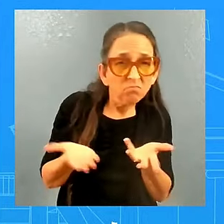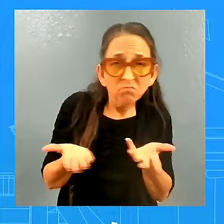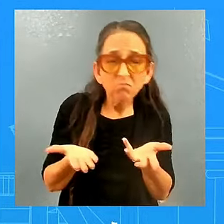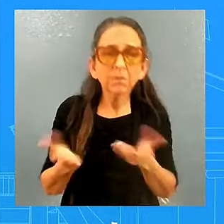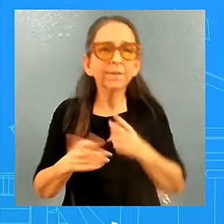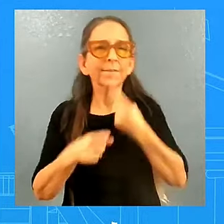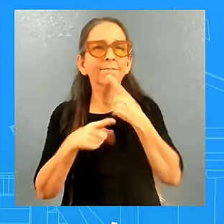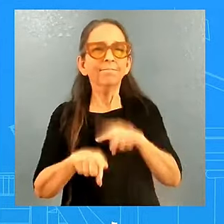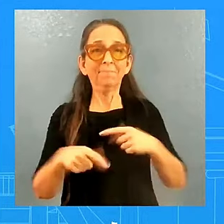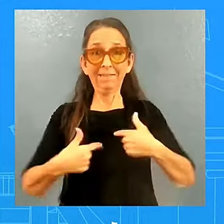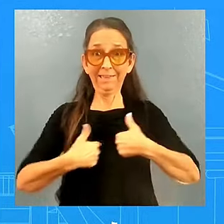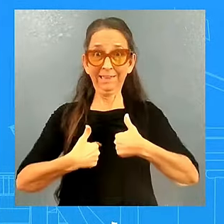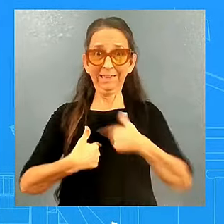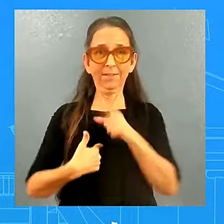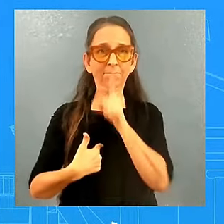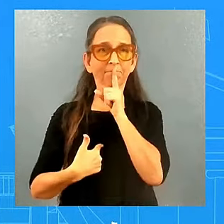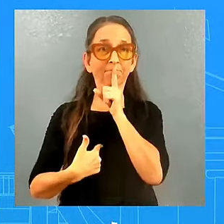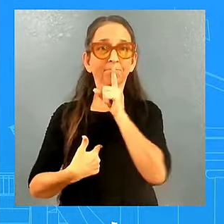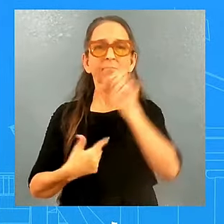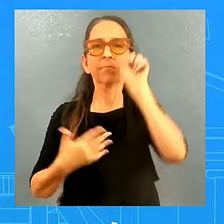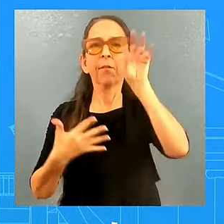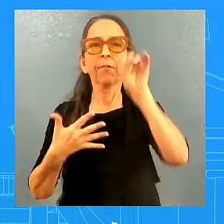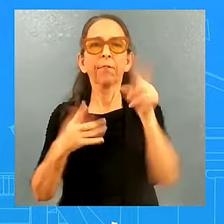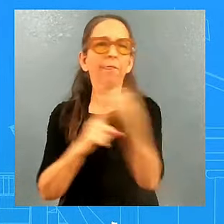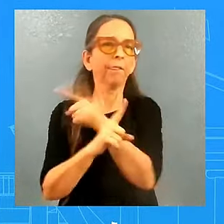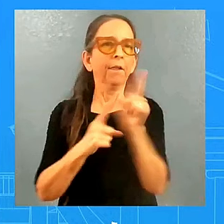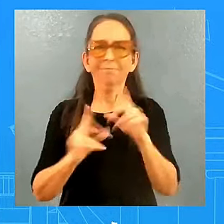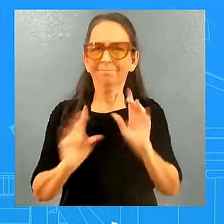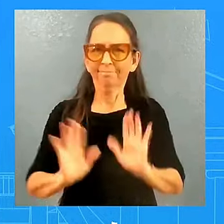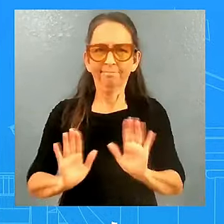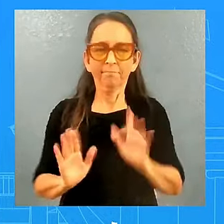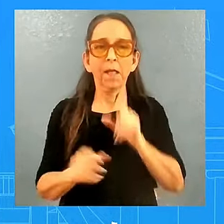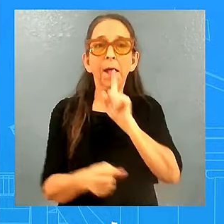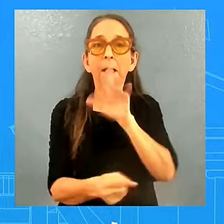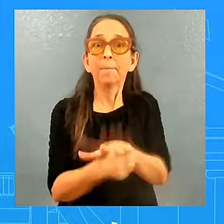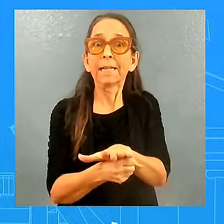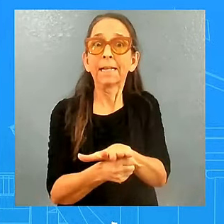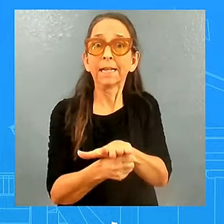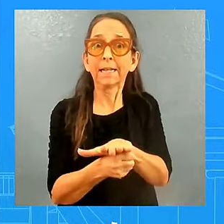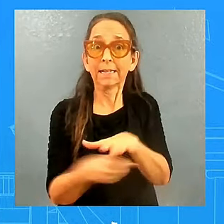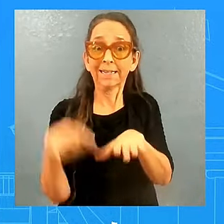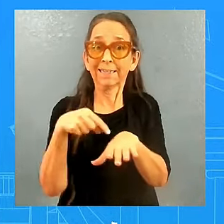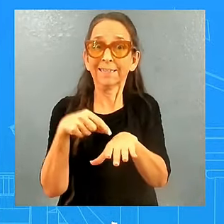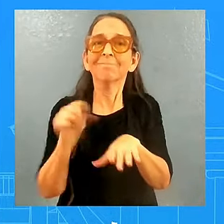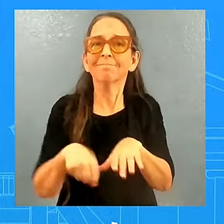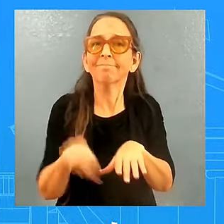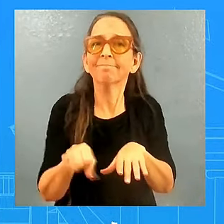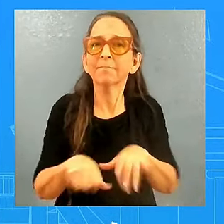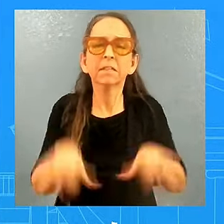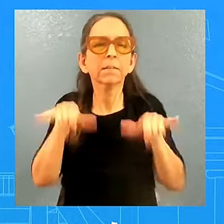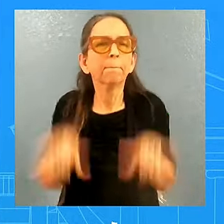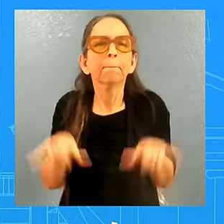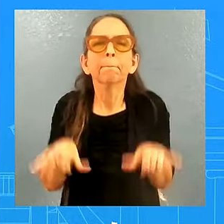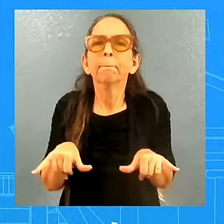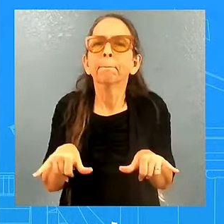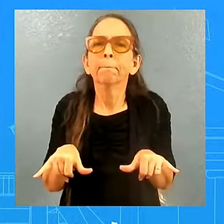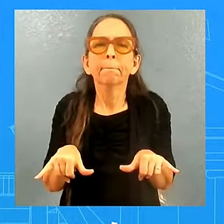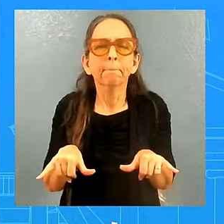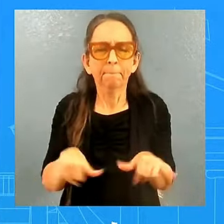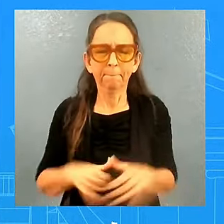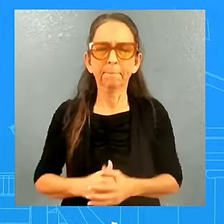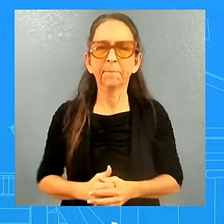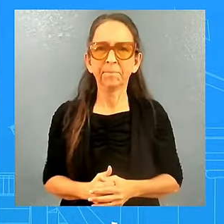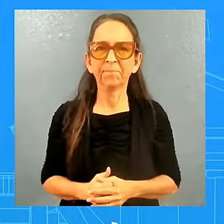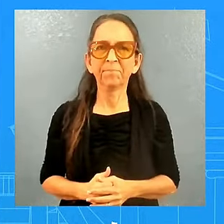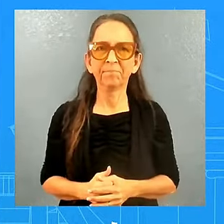we're committed to do, but that doesn't change. That certainly doesn't change. Go ahead, Taff. Thank you. As you said,